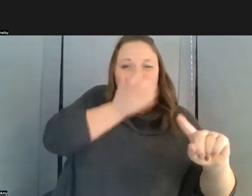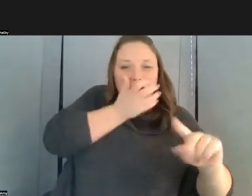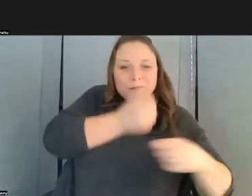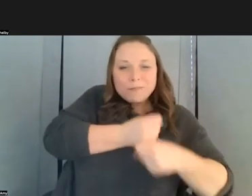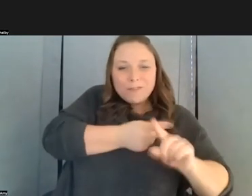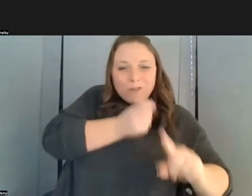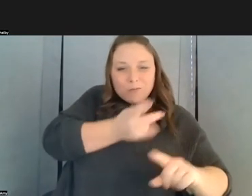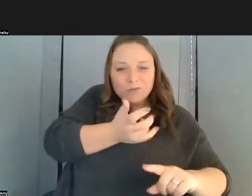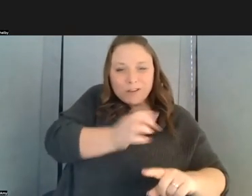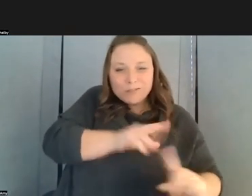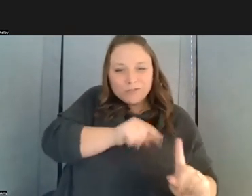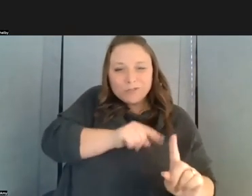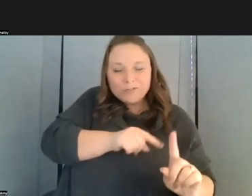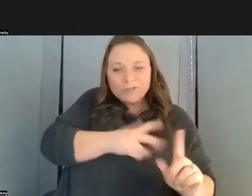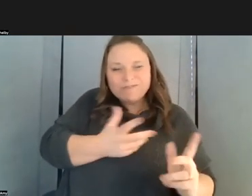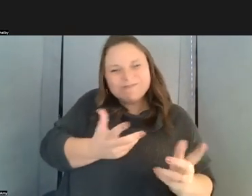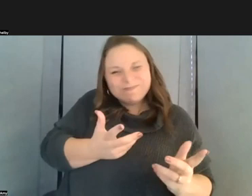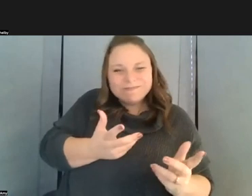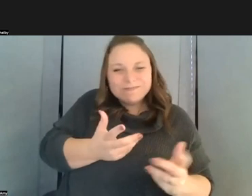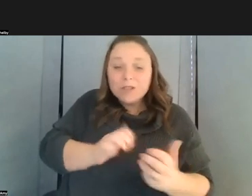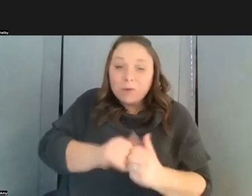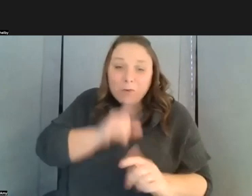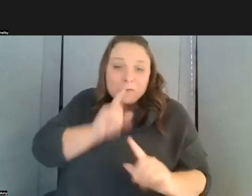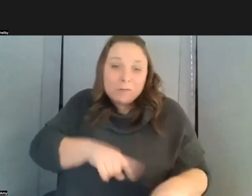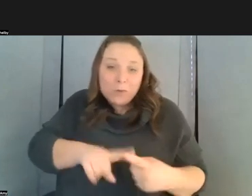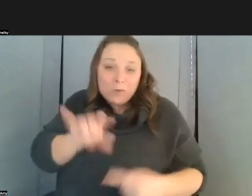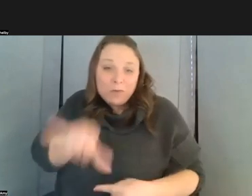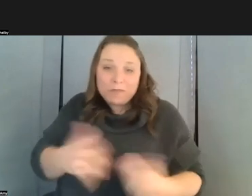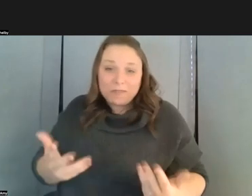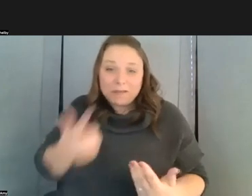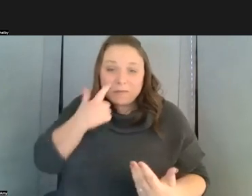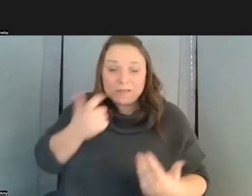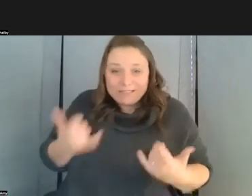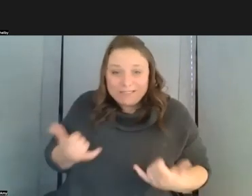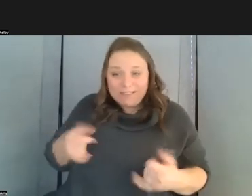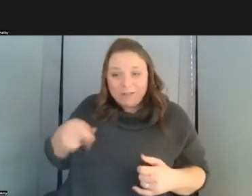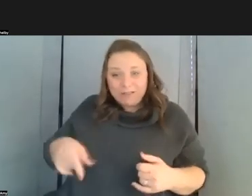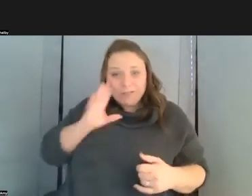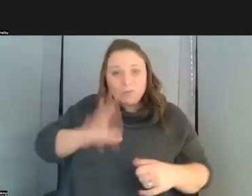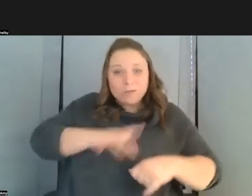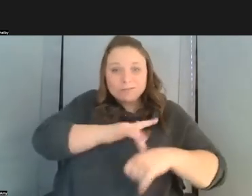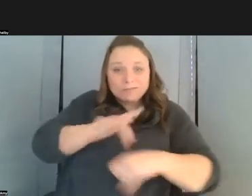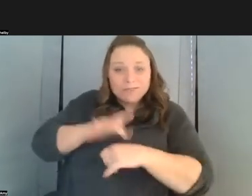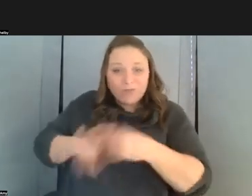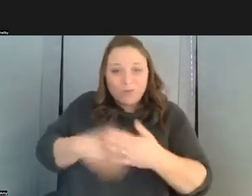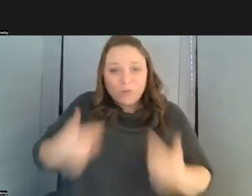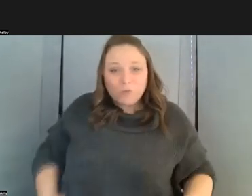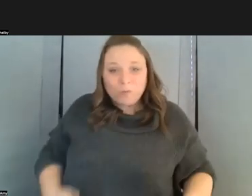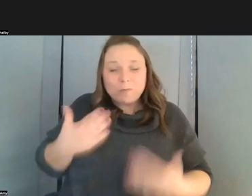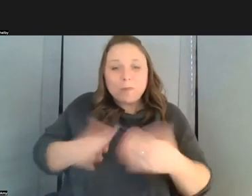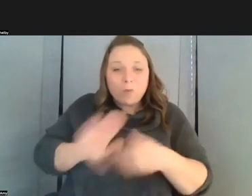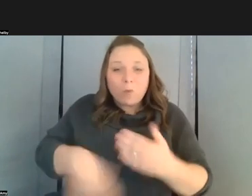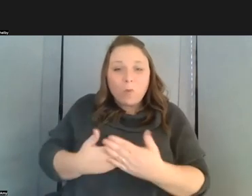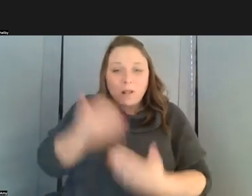how do you respond to that then because now this is going to touch all human endeavor maybe the whole idea that